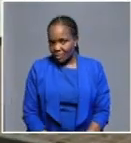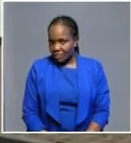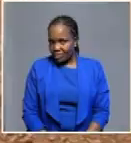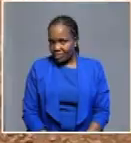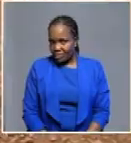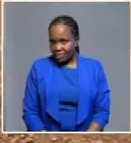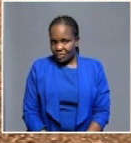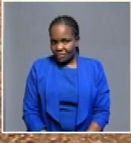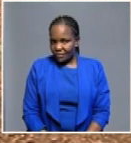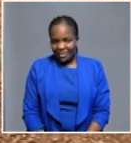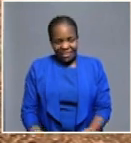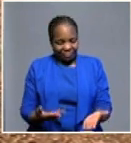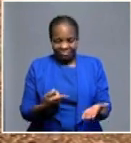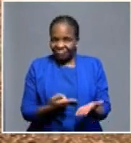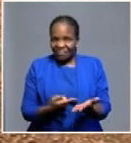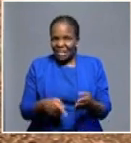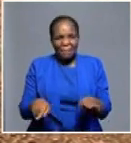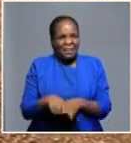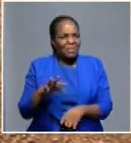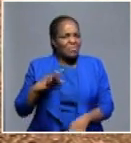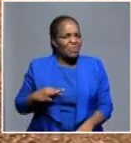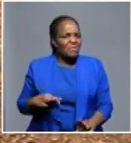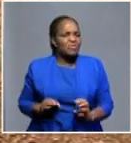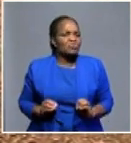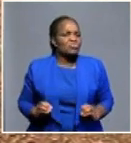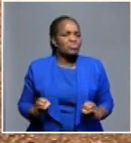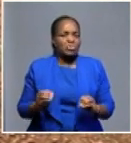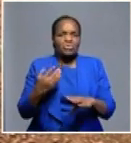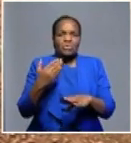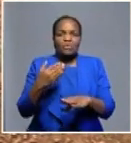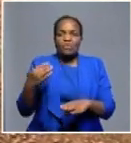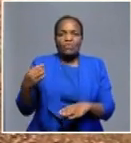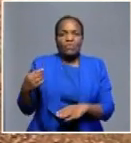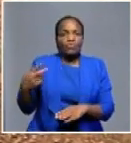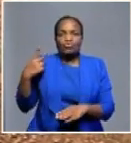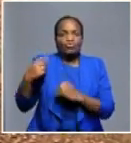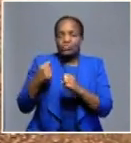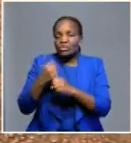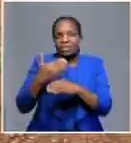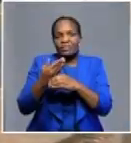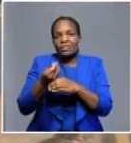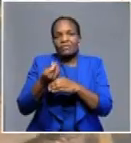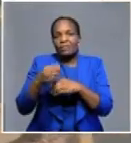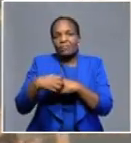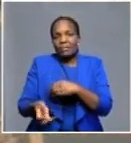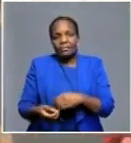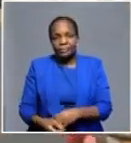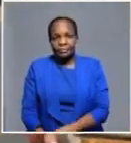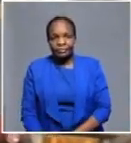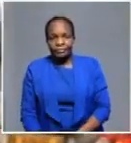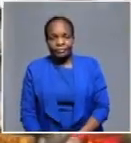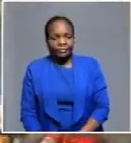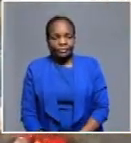which they never even make any profit. They have been operating on the loss for the past two years. And when